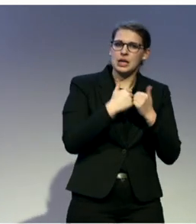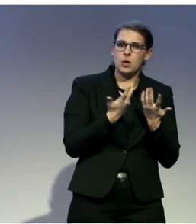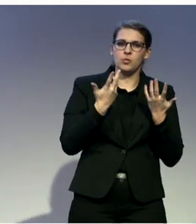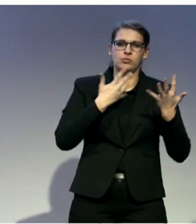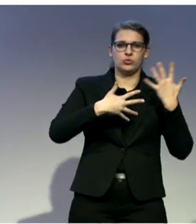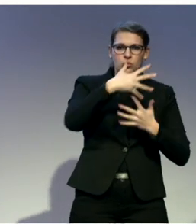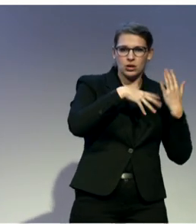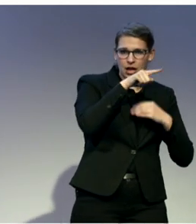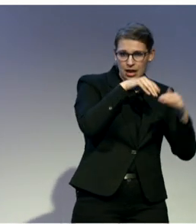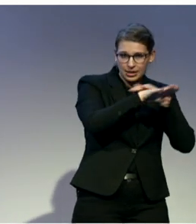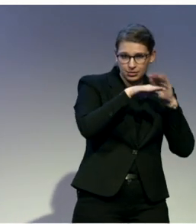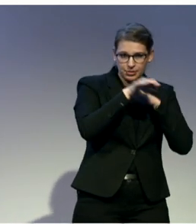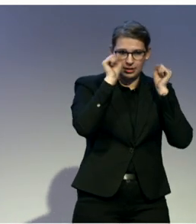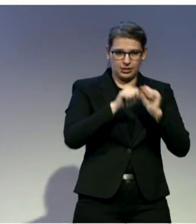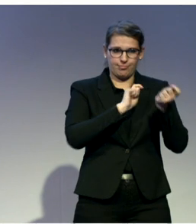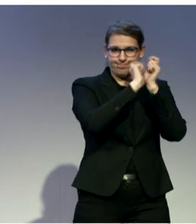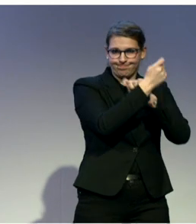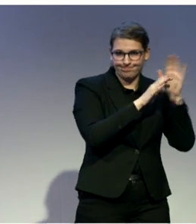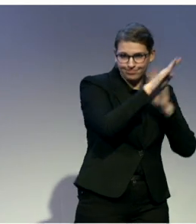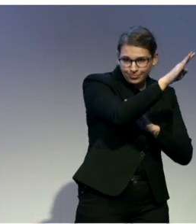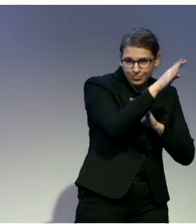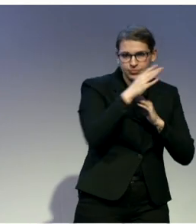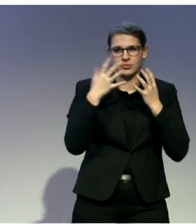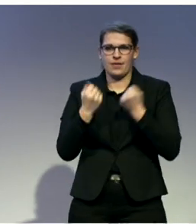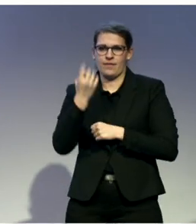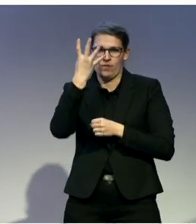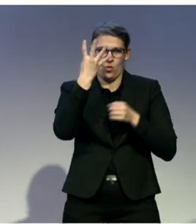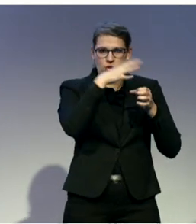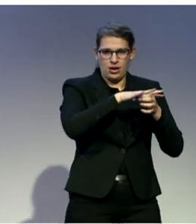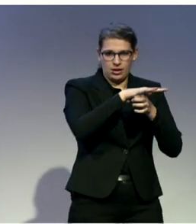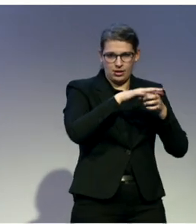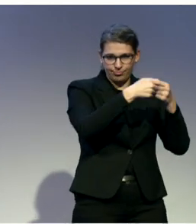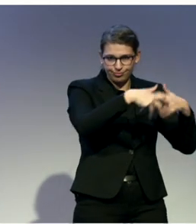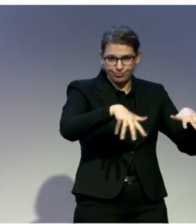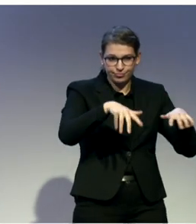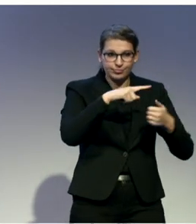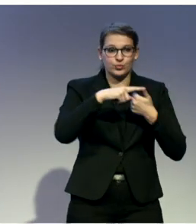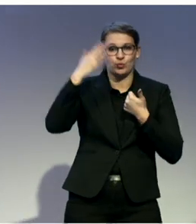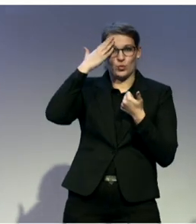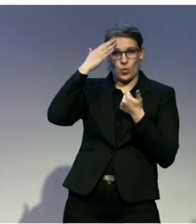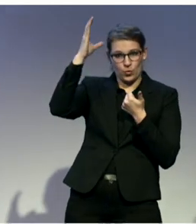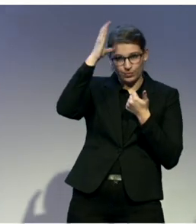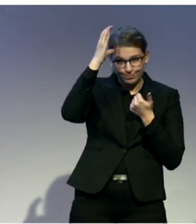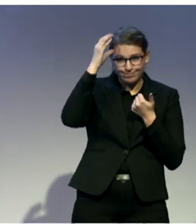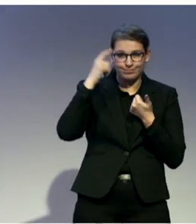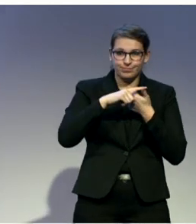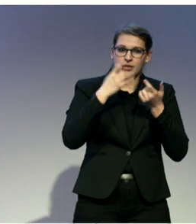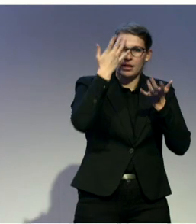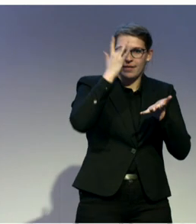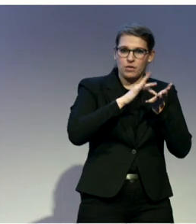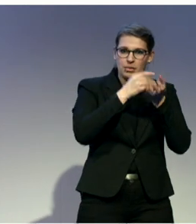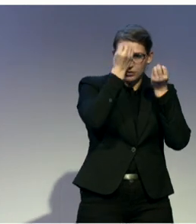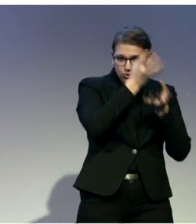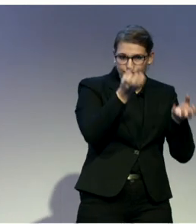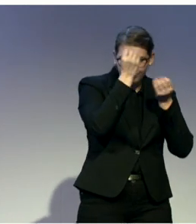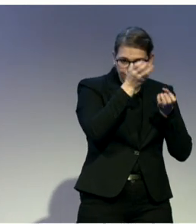We call it the four pillars. First of all, knowledge. To get to know information, if we're talking about sign language, about the deaf